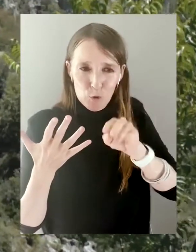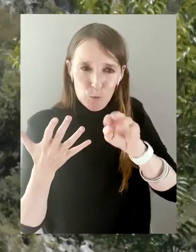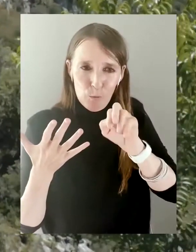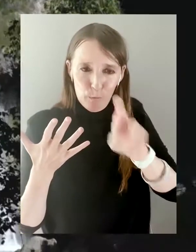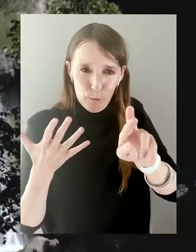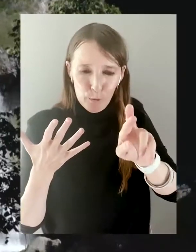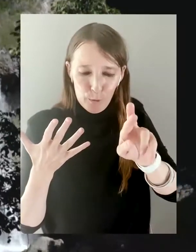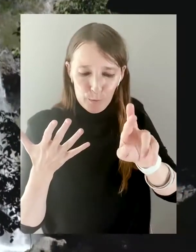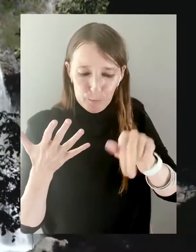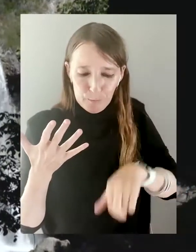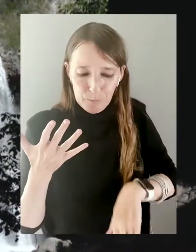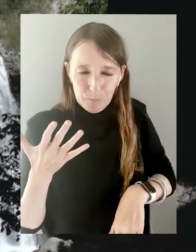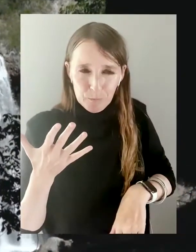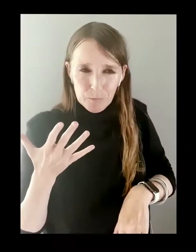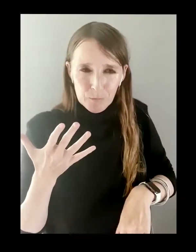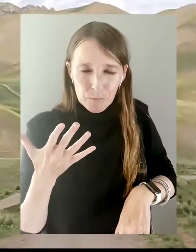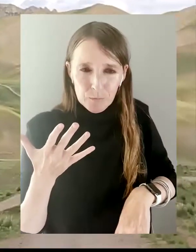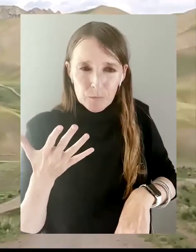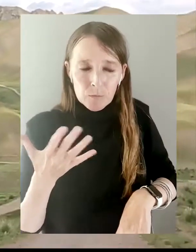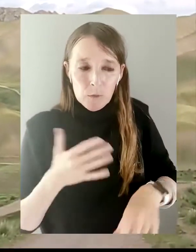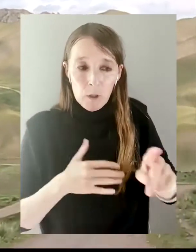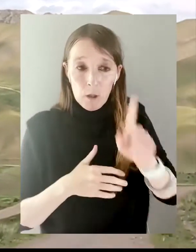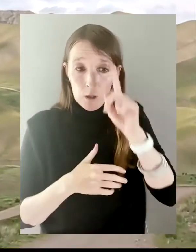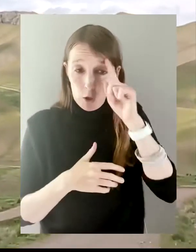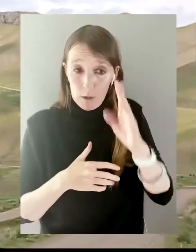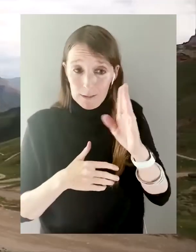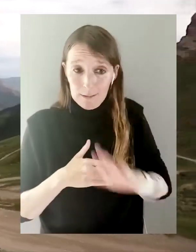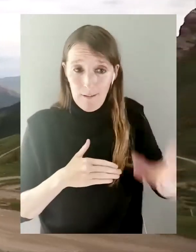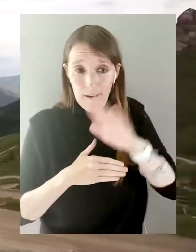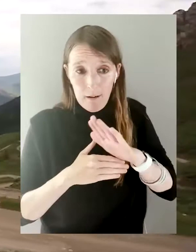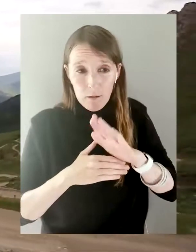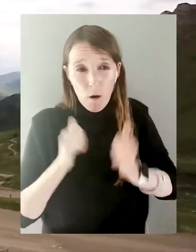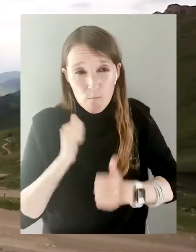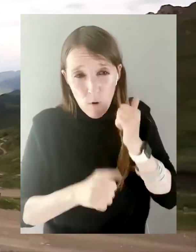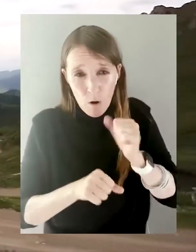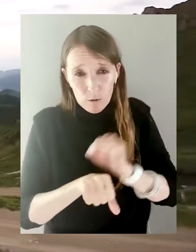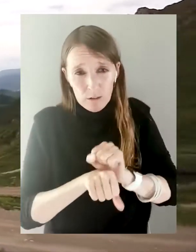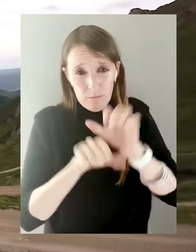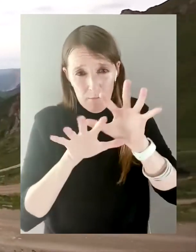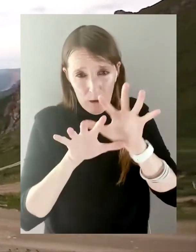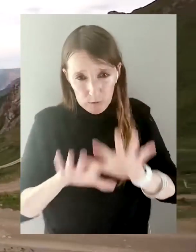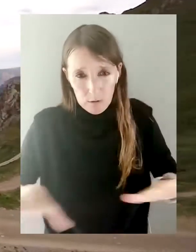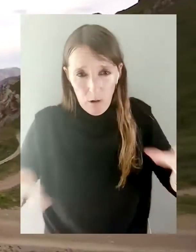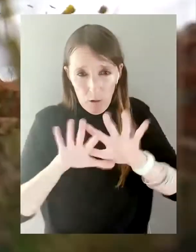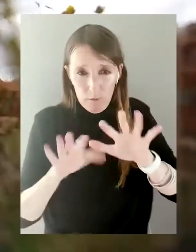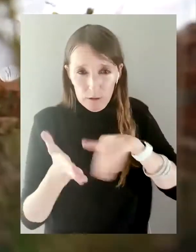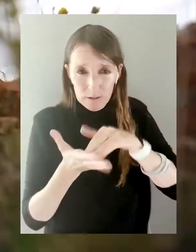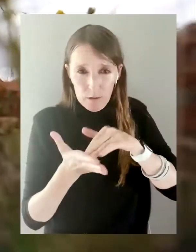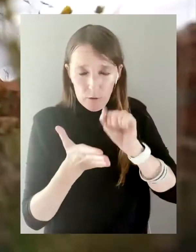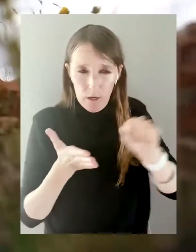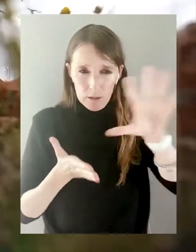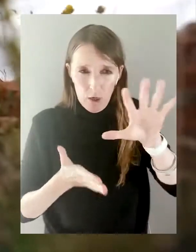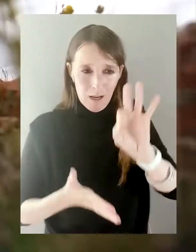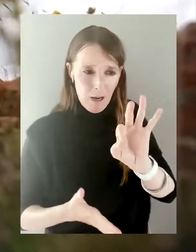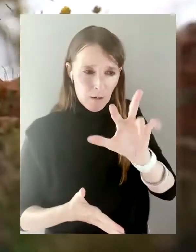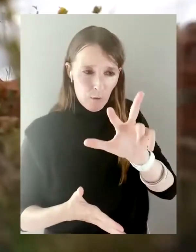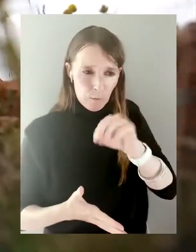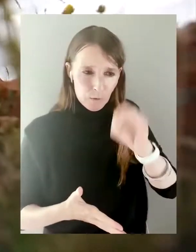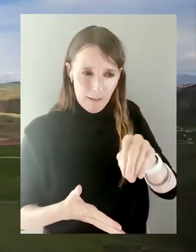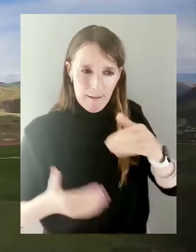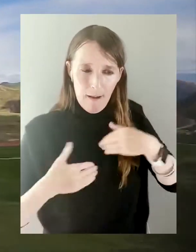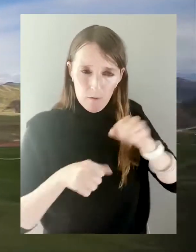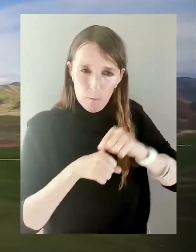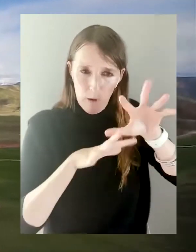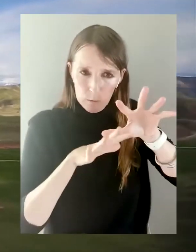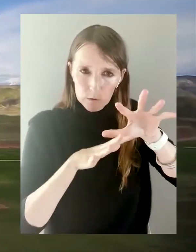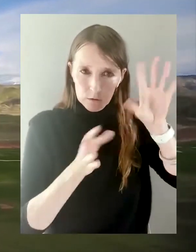of fragrant juniper. Kyrgyzstan is one of the most mountainous countries in Central Asia. Ninety-three percent